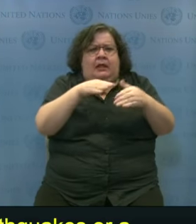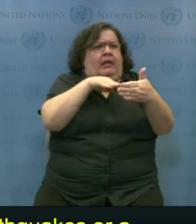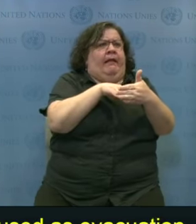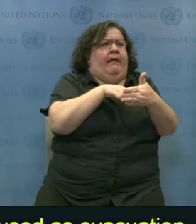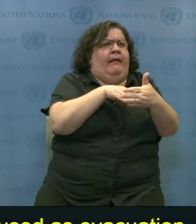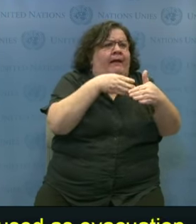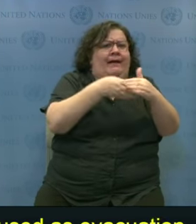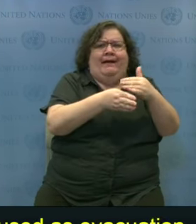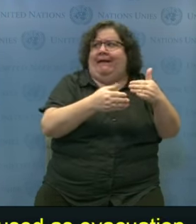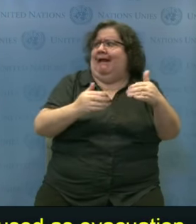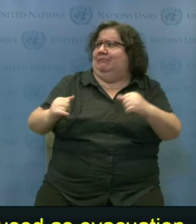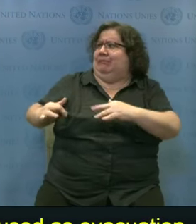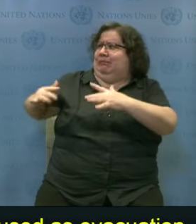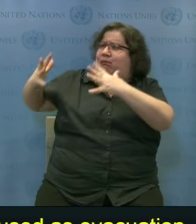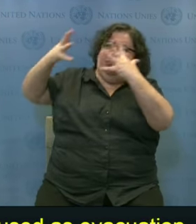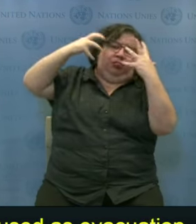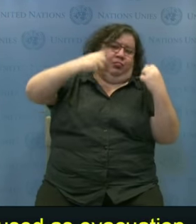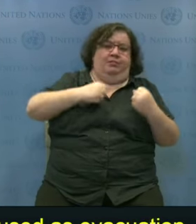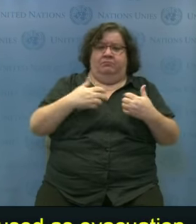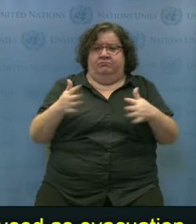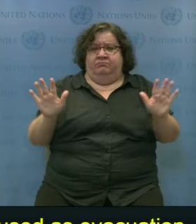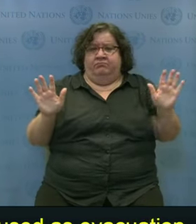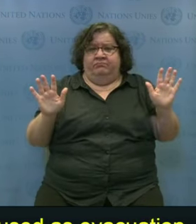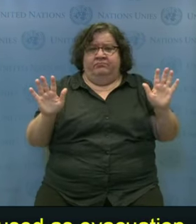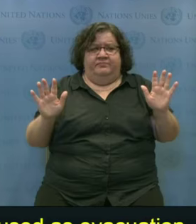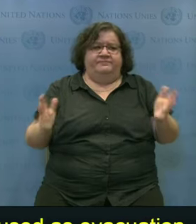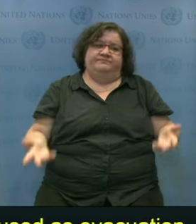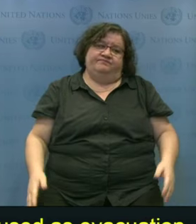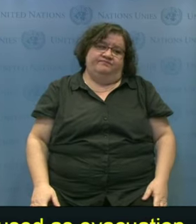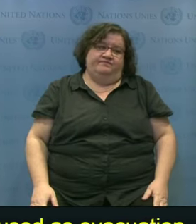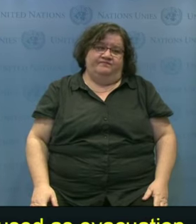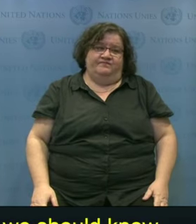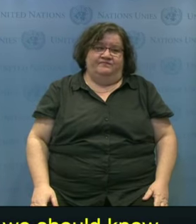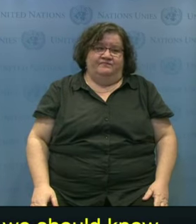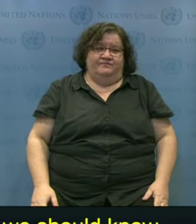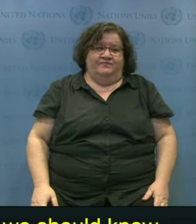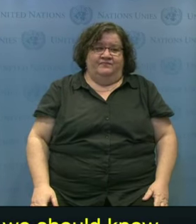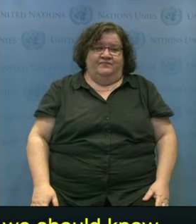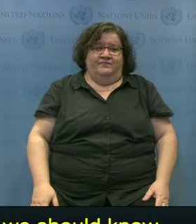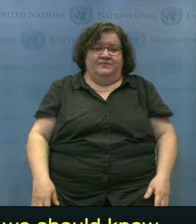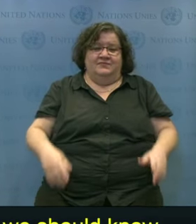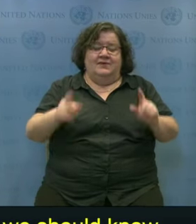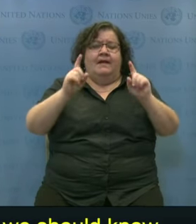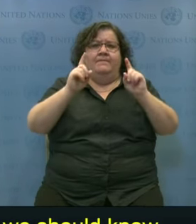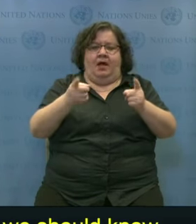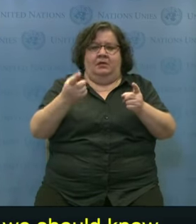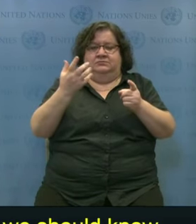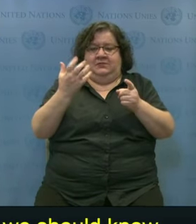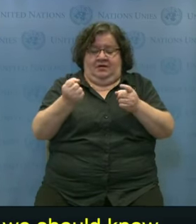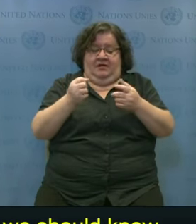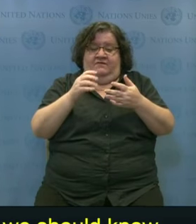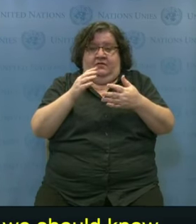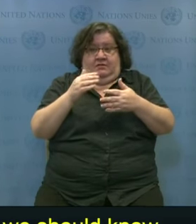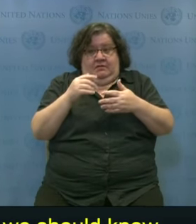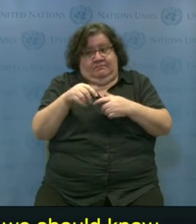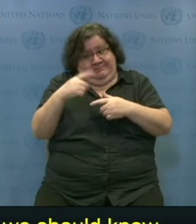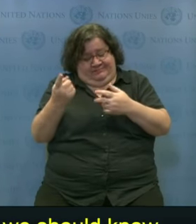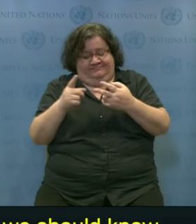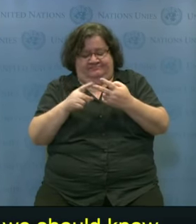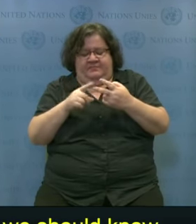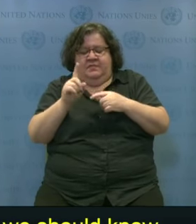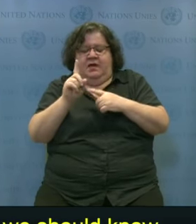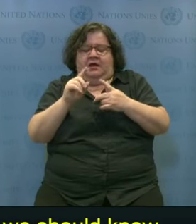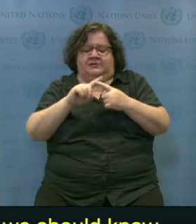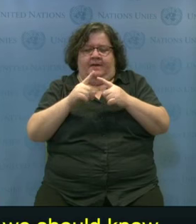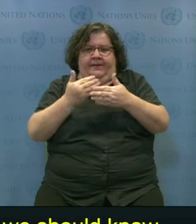systems, which do not take into account accessibility of people, children who cannot see or